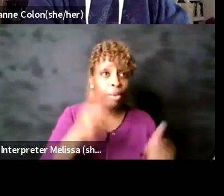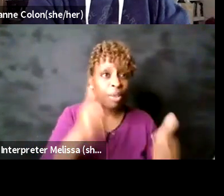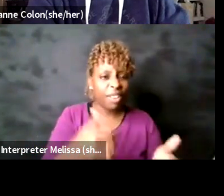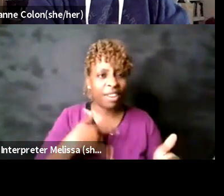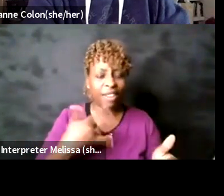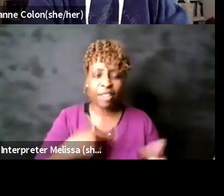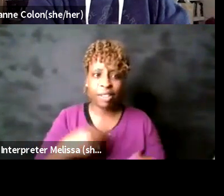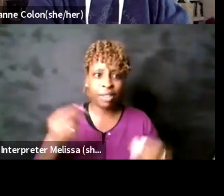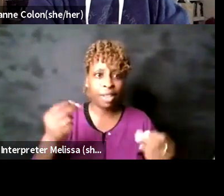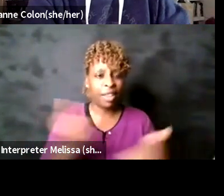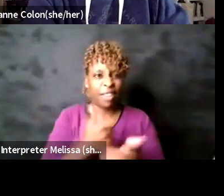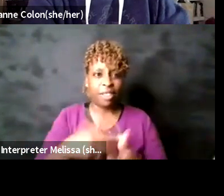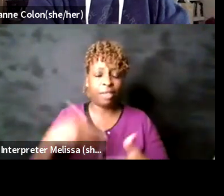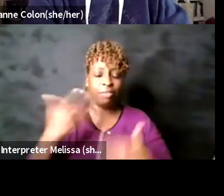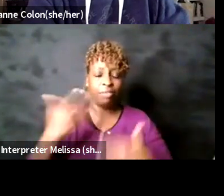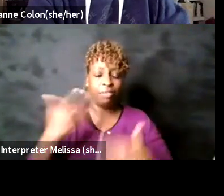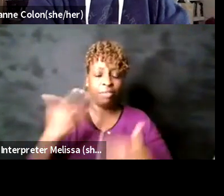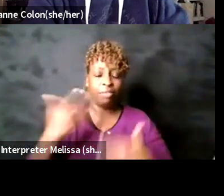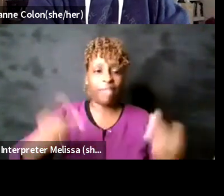and um